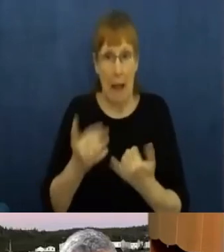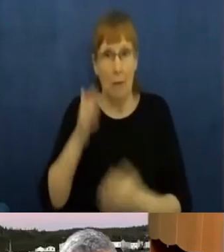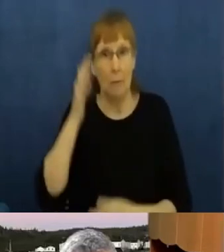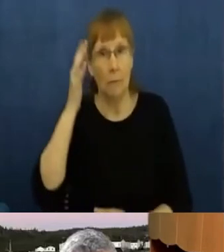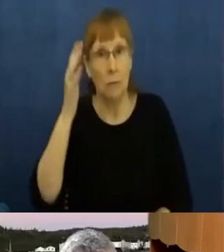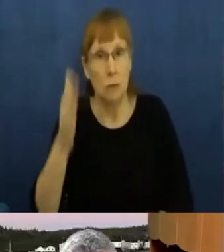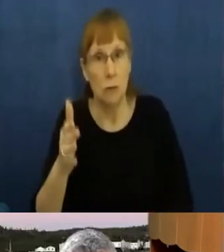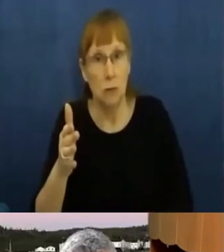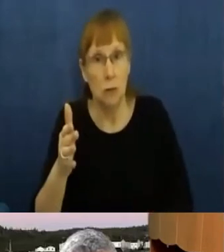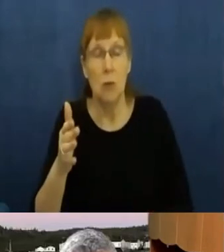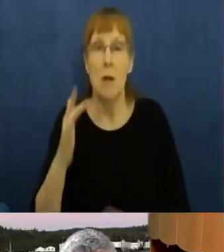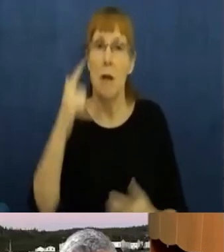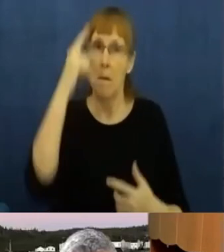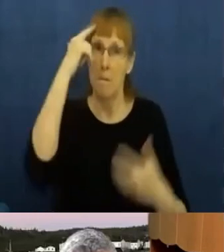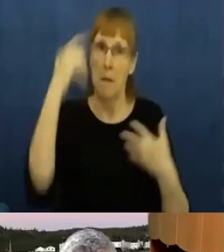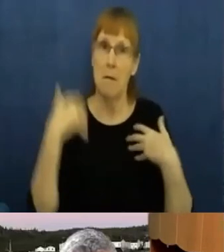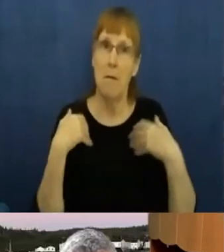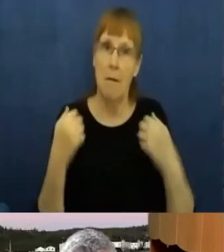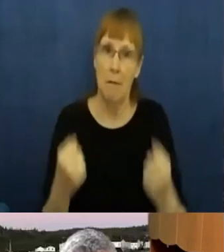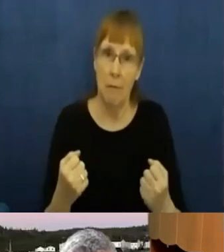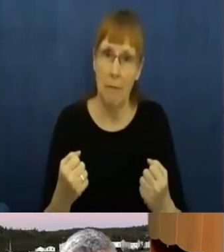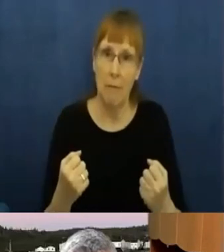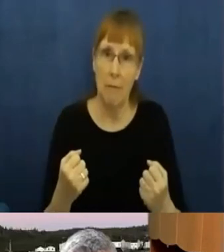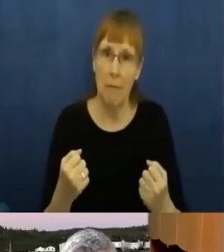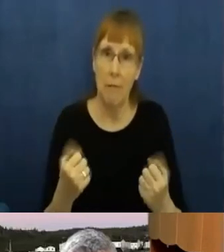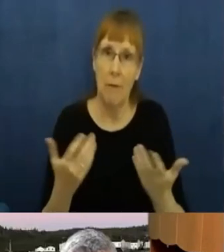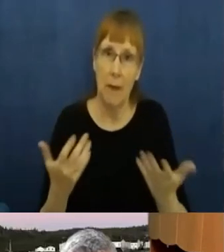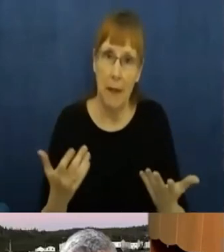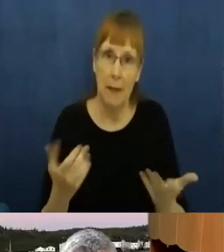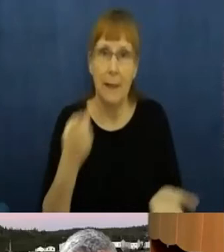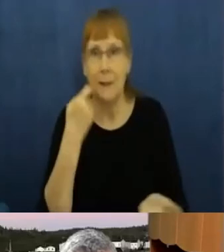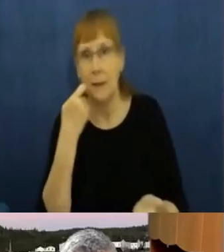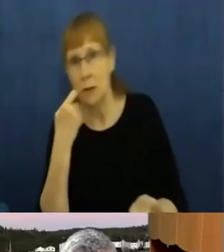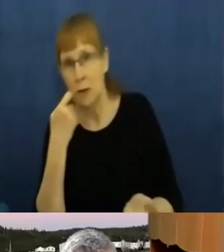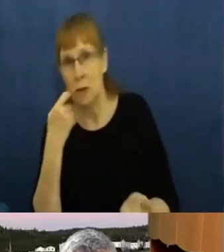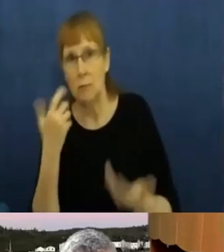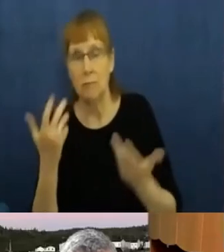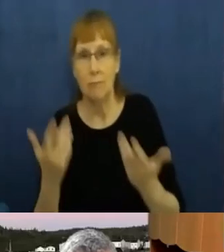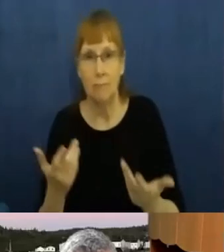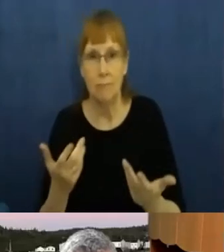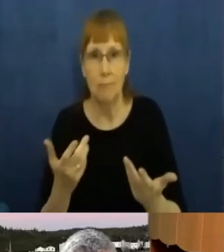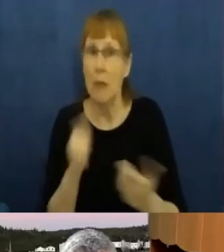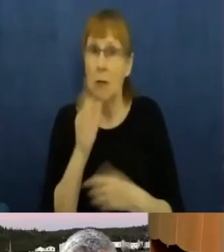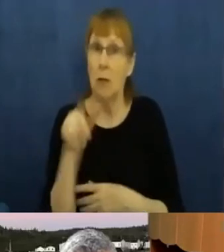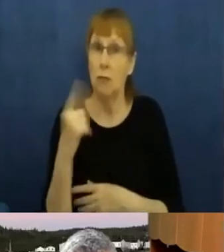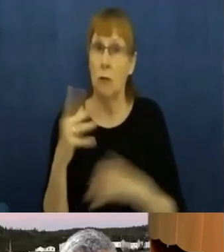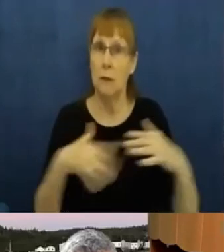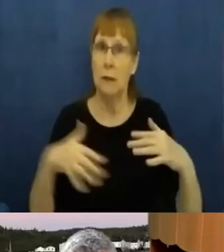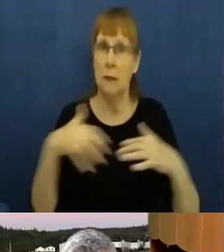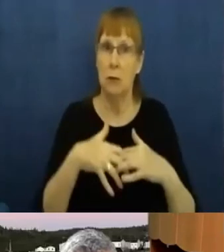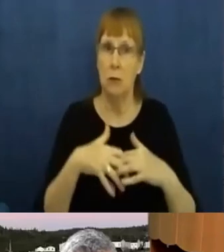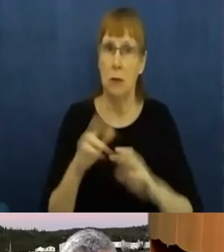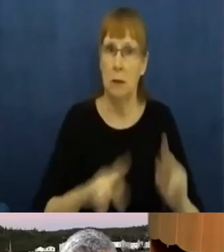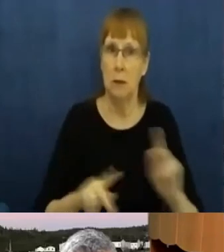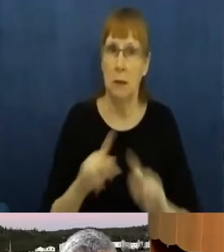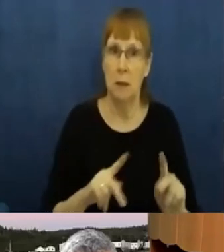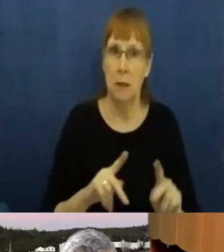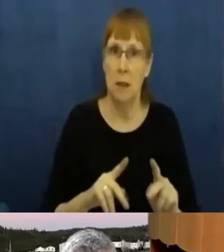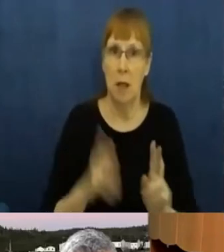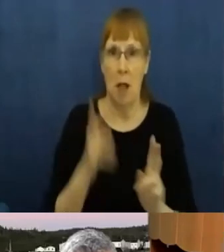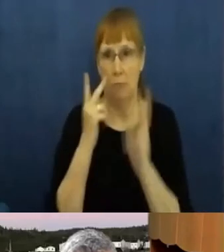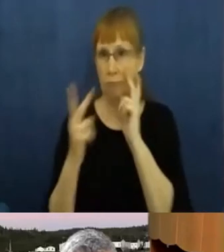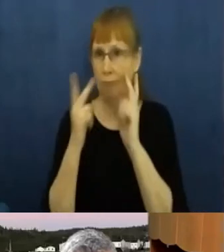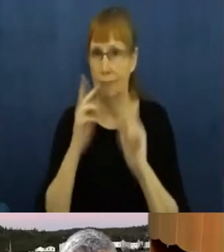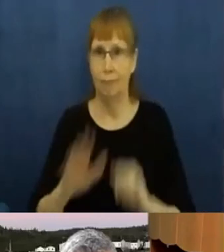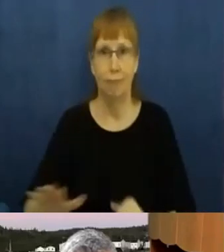that that is not at all related only to indigenous nations. That's a comment I hear right